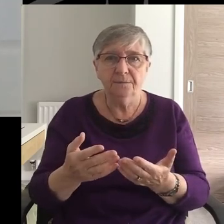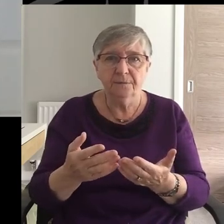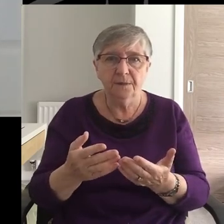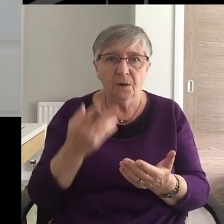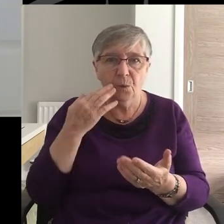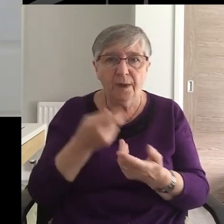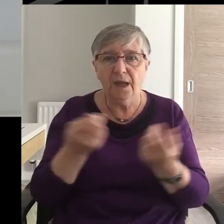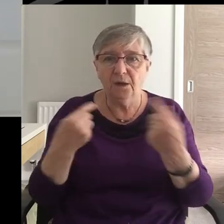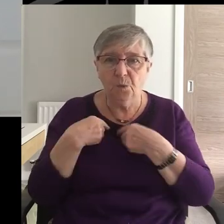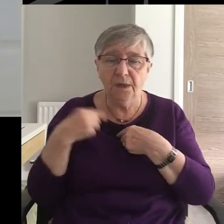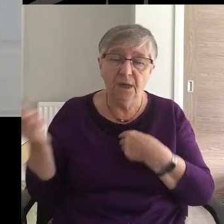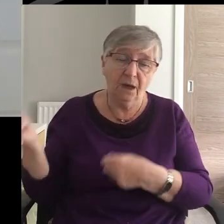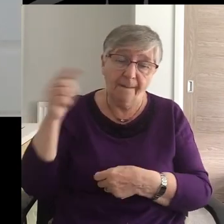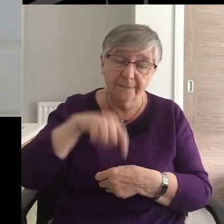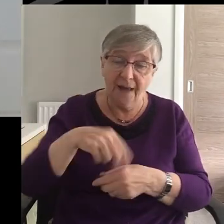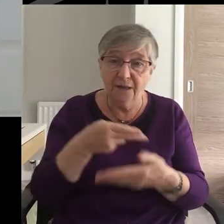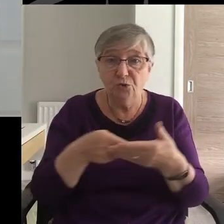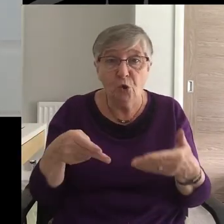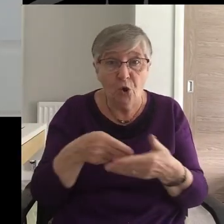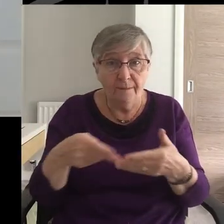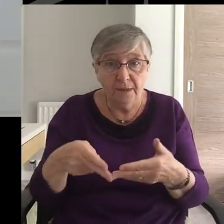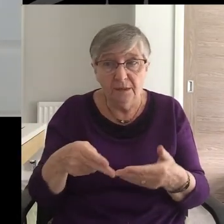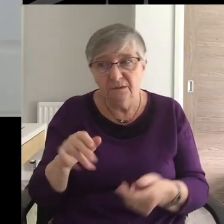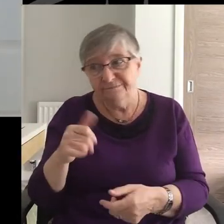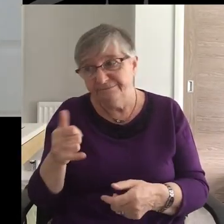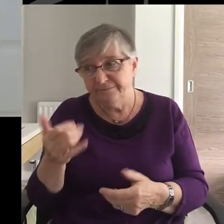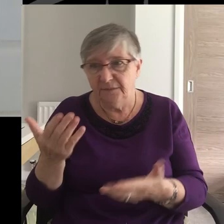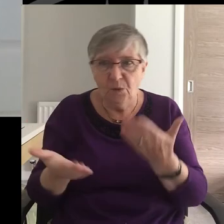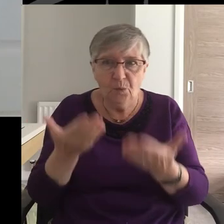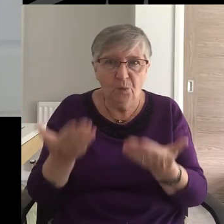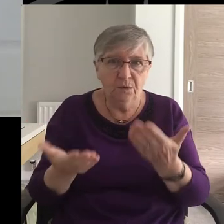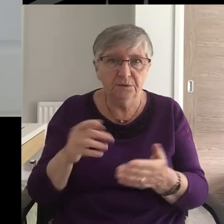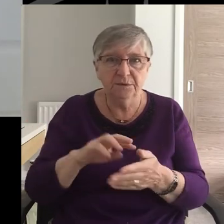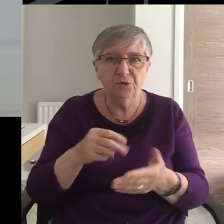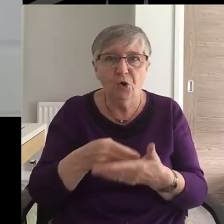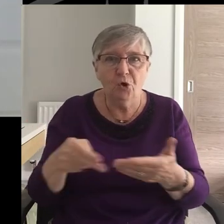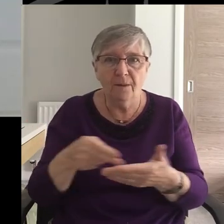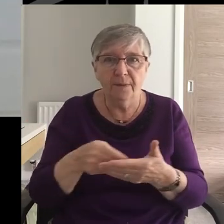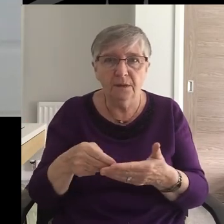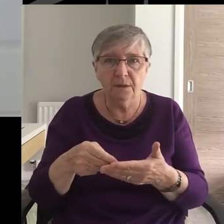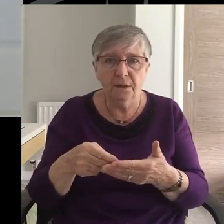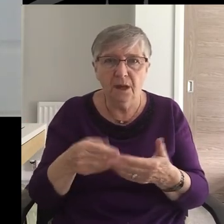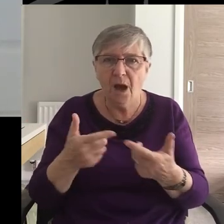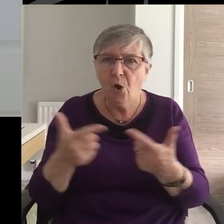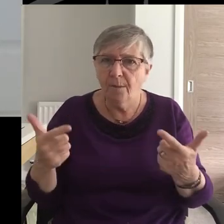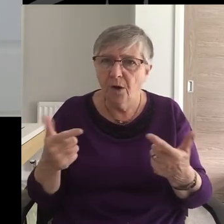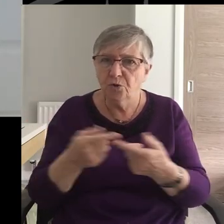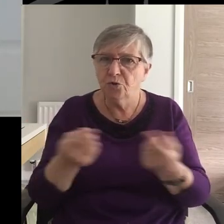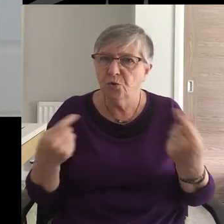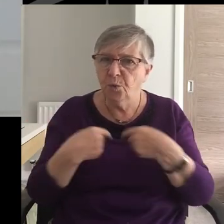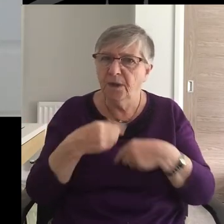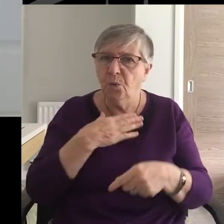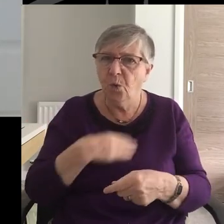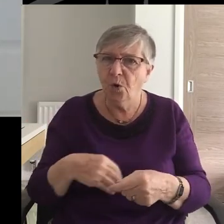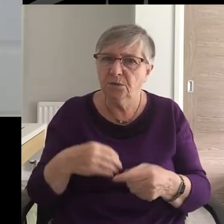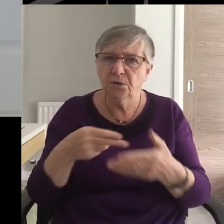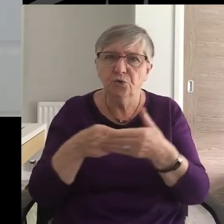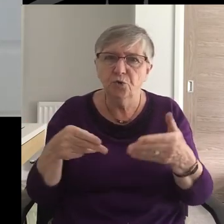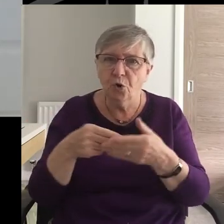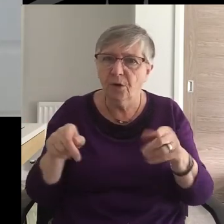When we all return to normal Whatever normal now is How much do we want it to be normal How